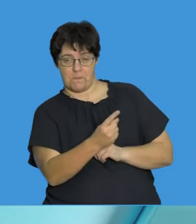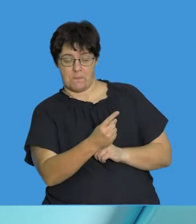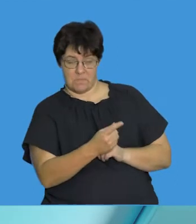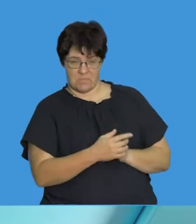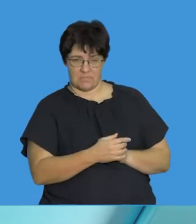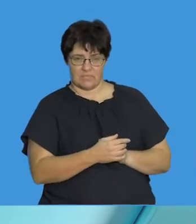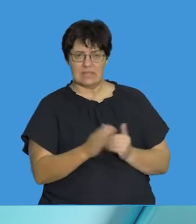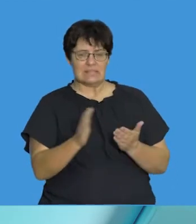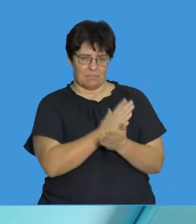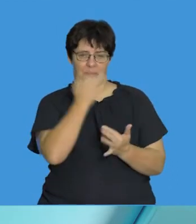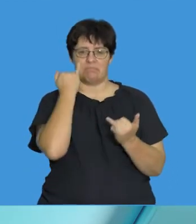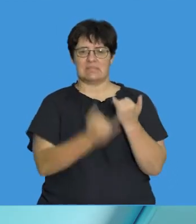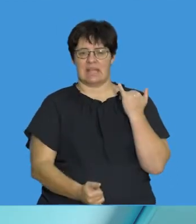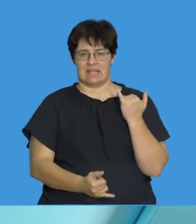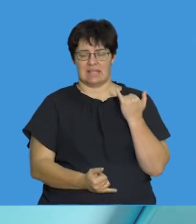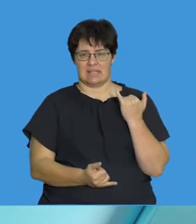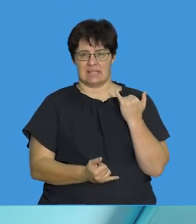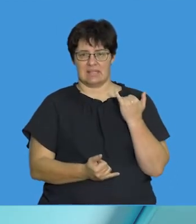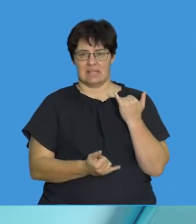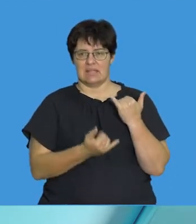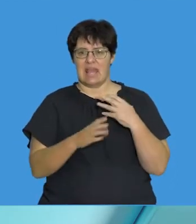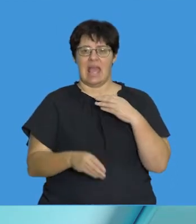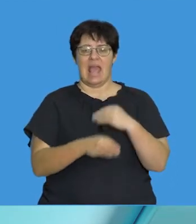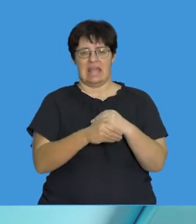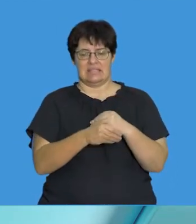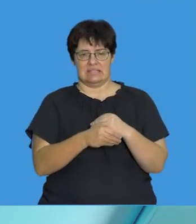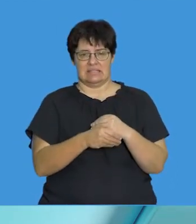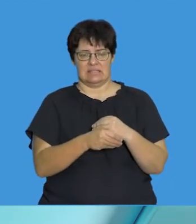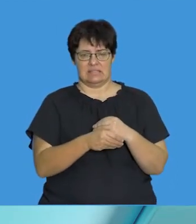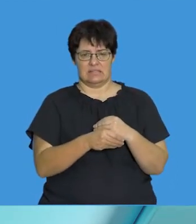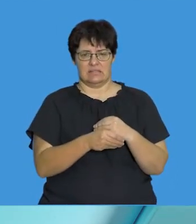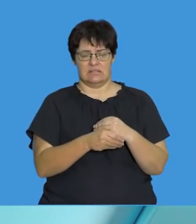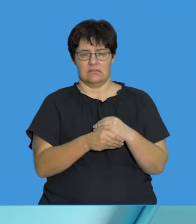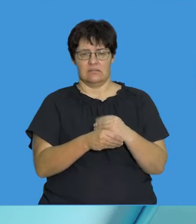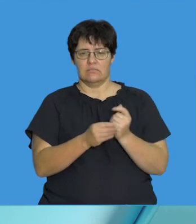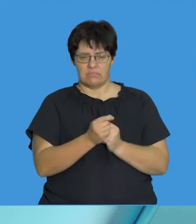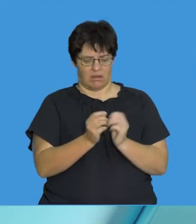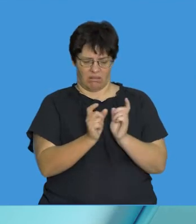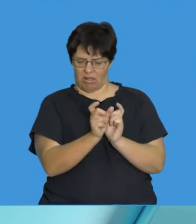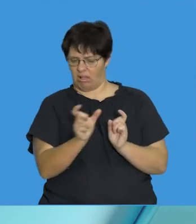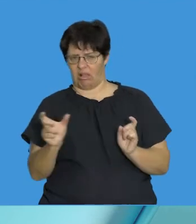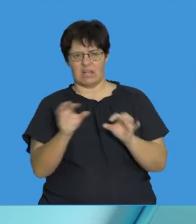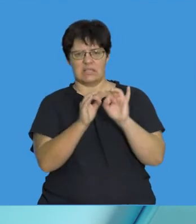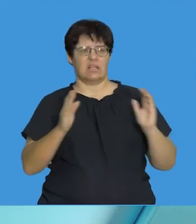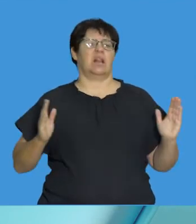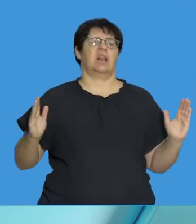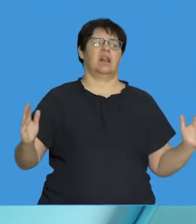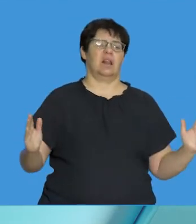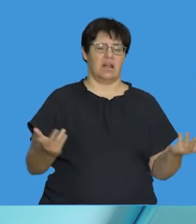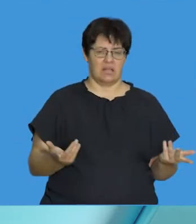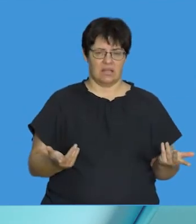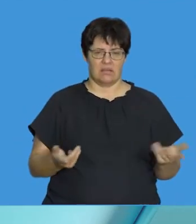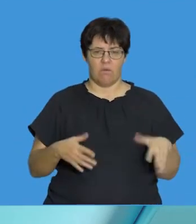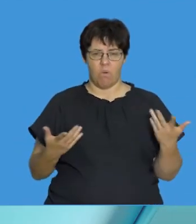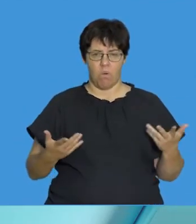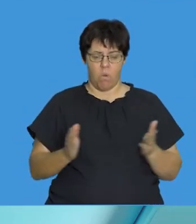Often we make a mistake and we kind of add in an extra letter. That changes the length of your sentence. Or